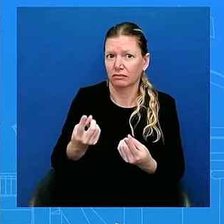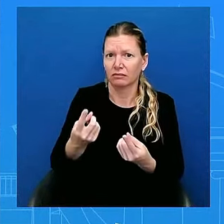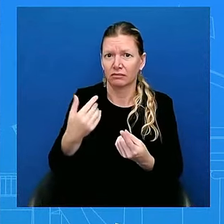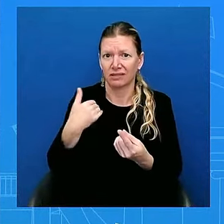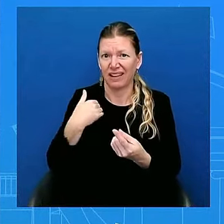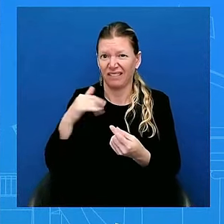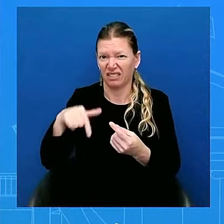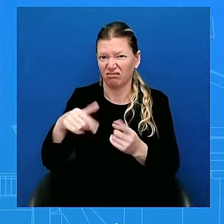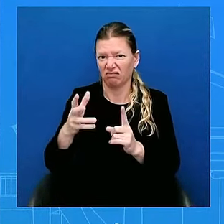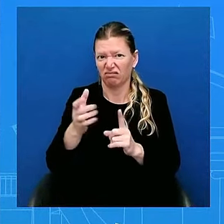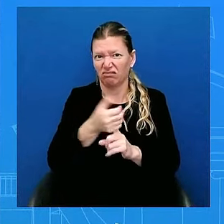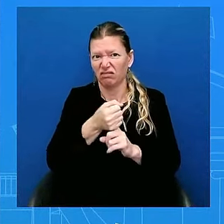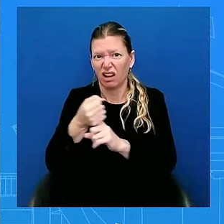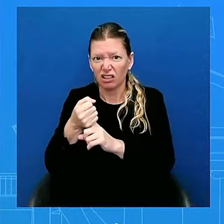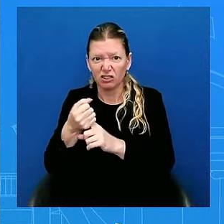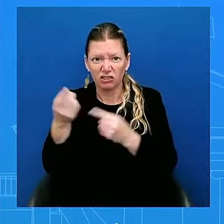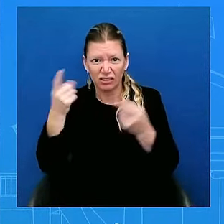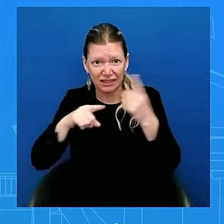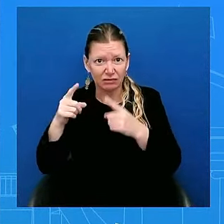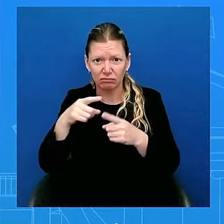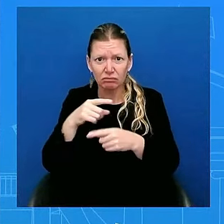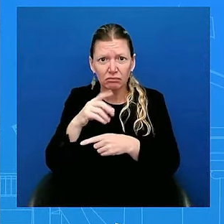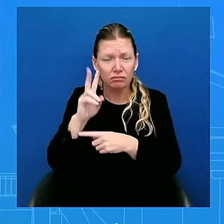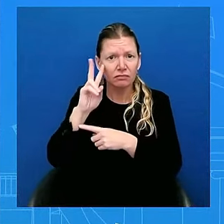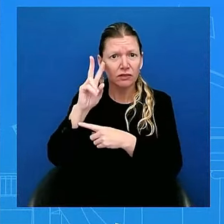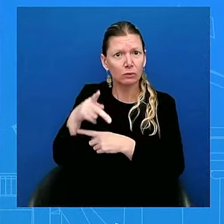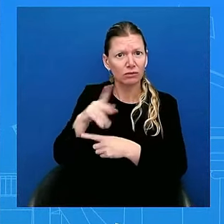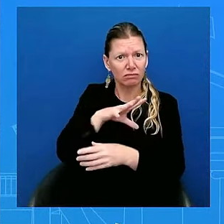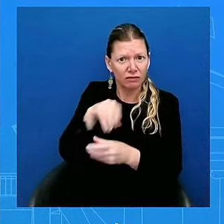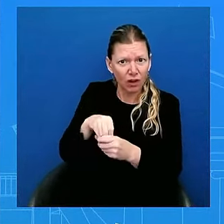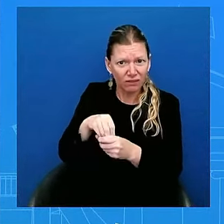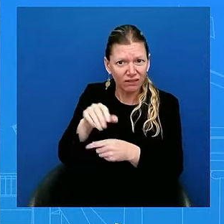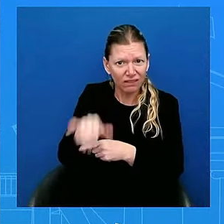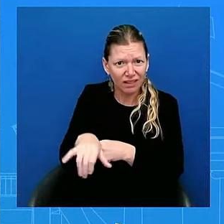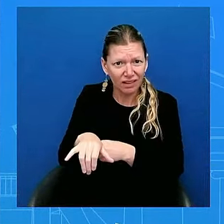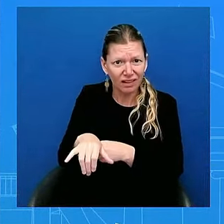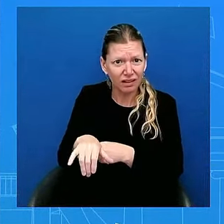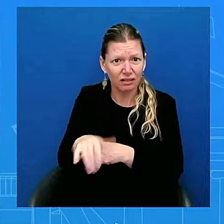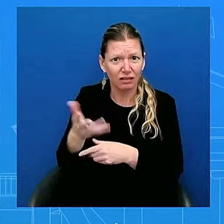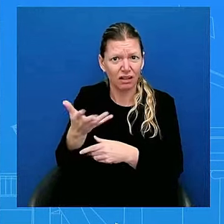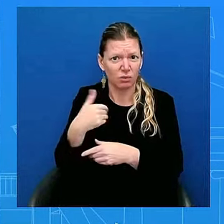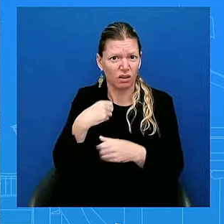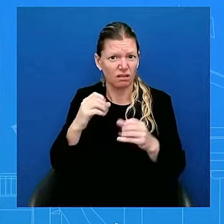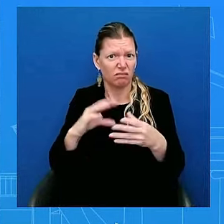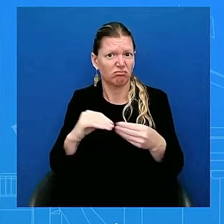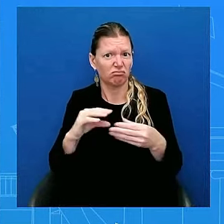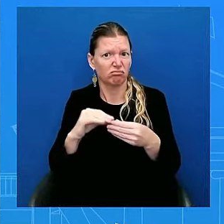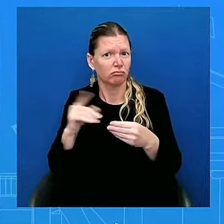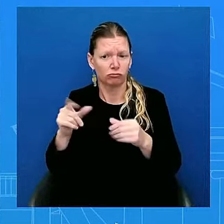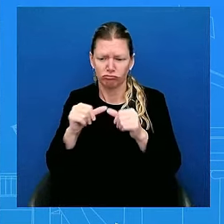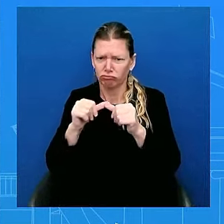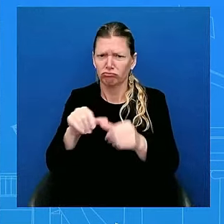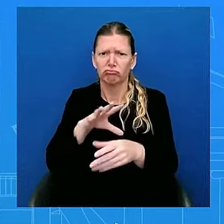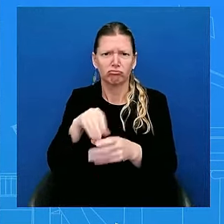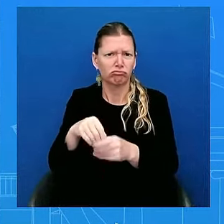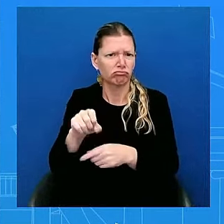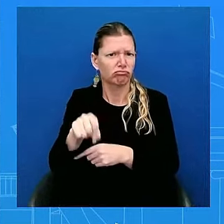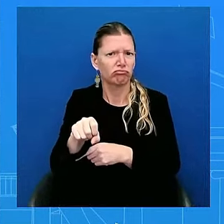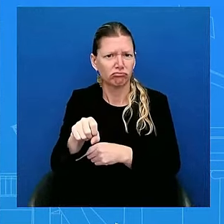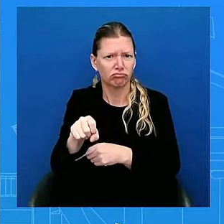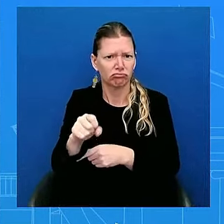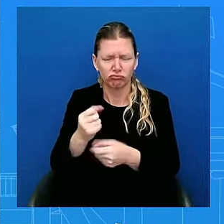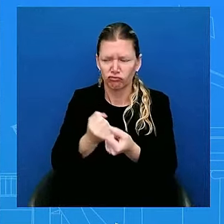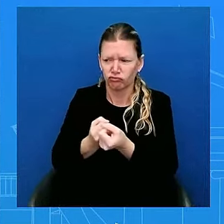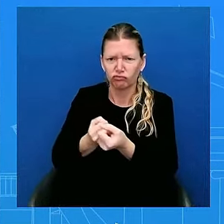certainly say, you know, that she continues to be supportive to Israel, making sure that